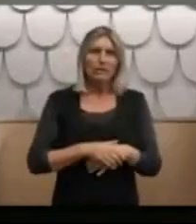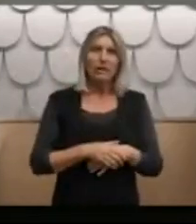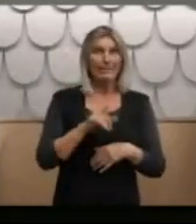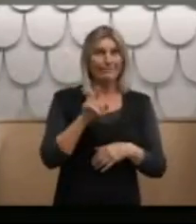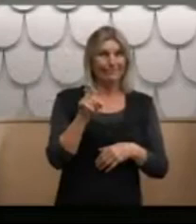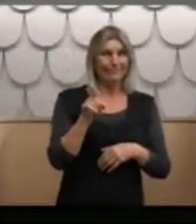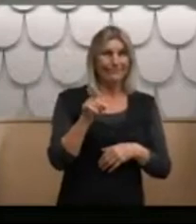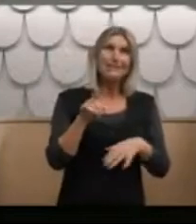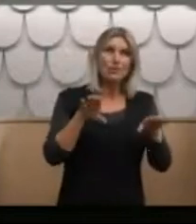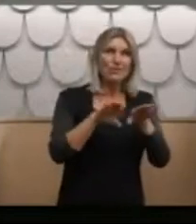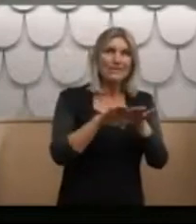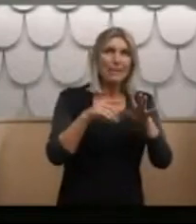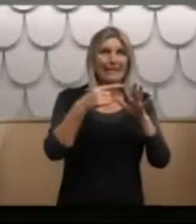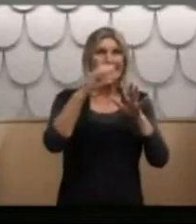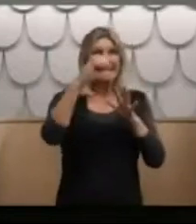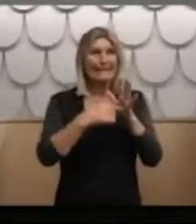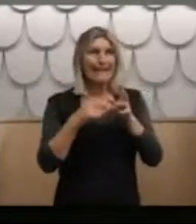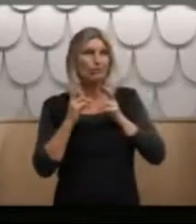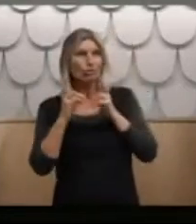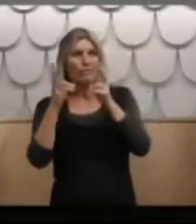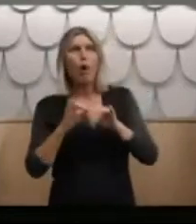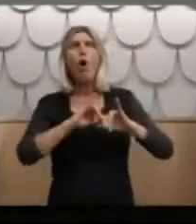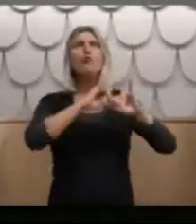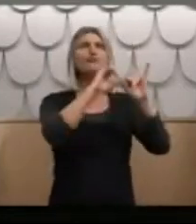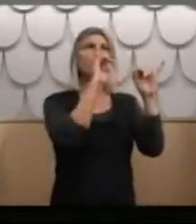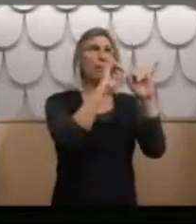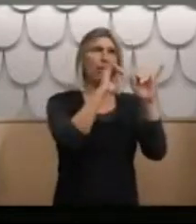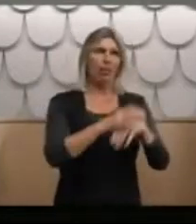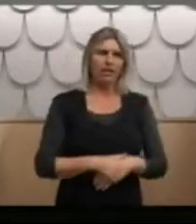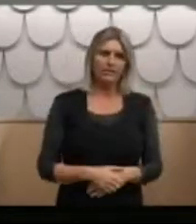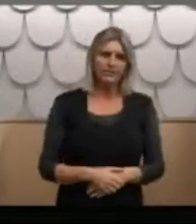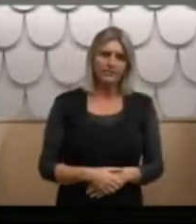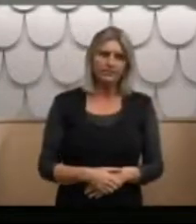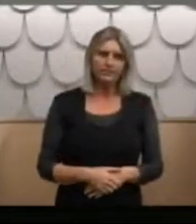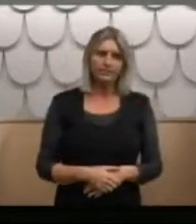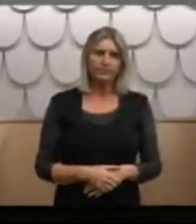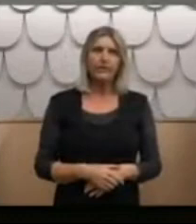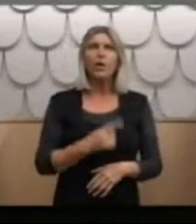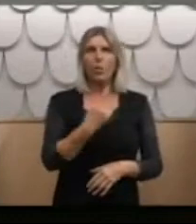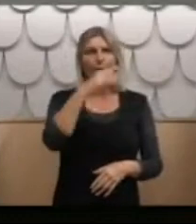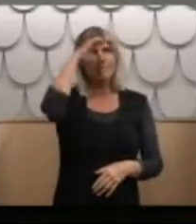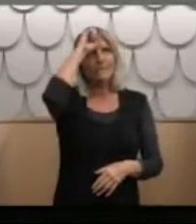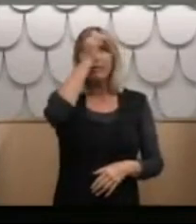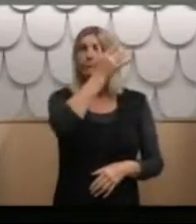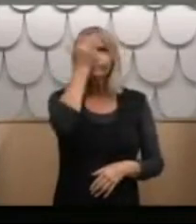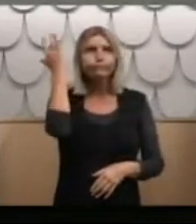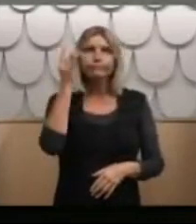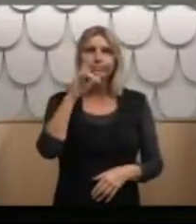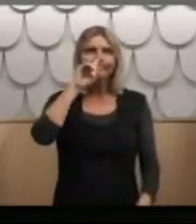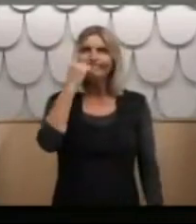ECT. It was the most horrible thing. It is one of the memories that won't go away.